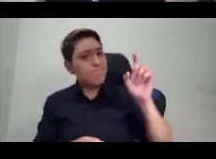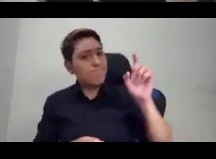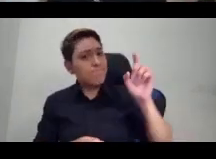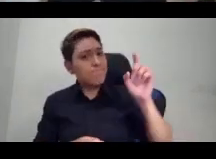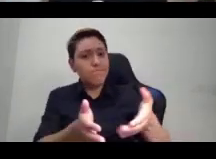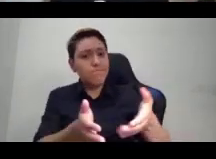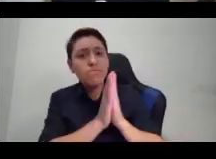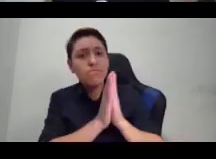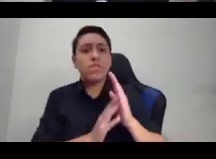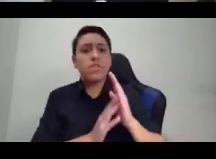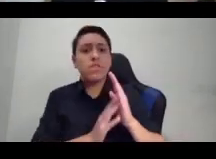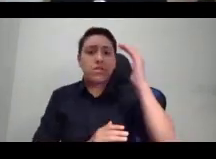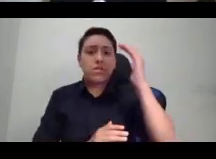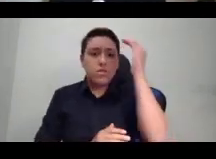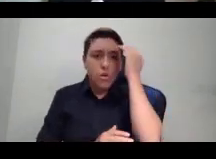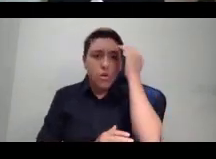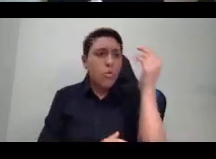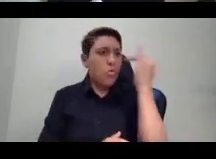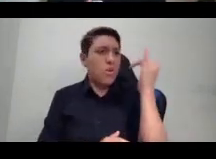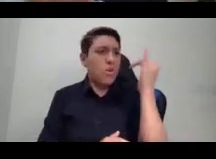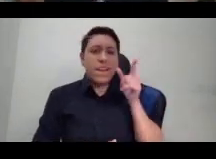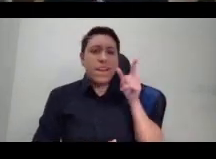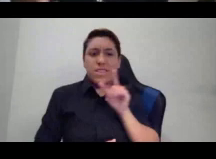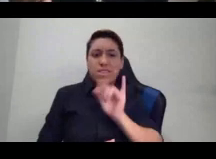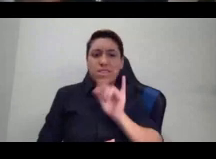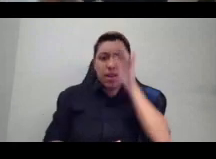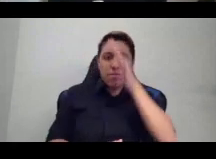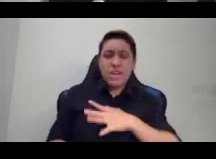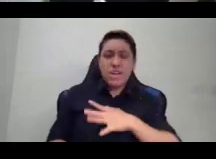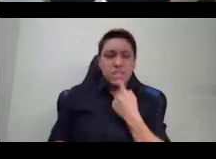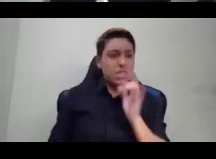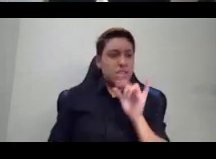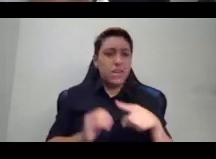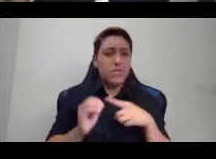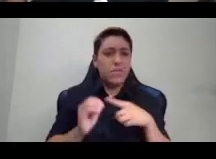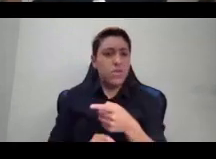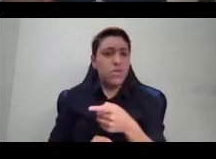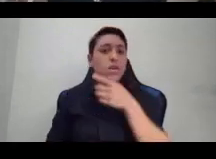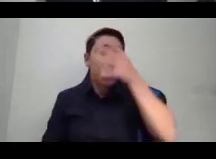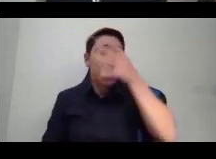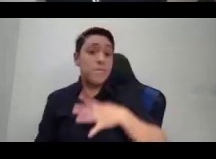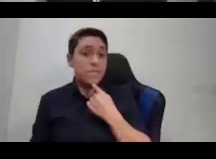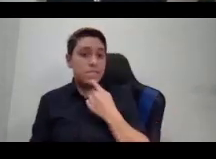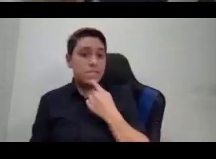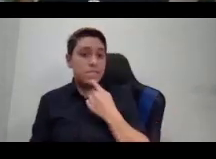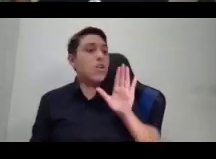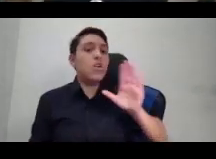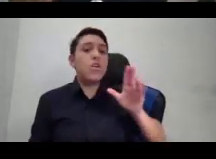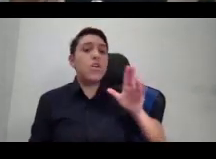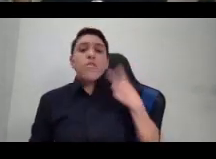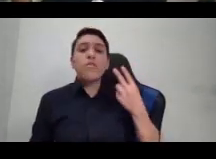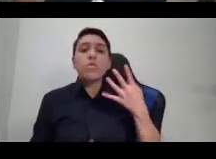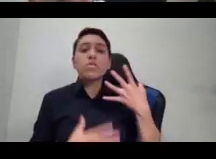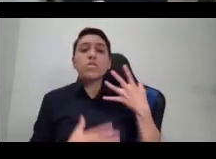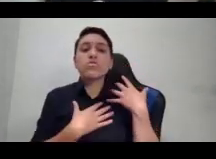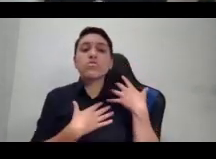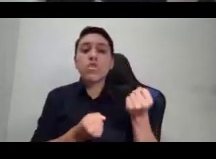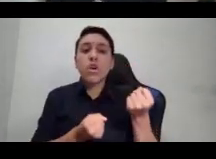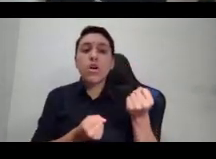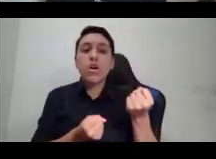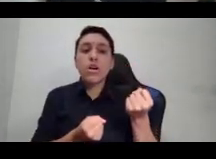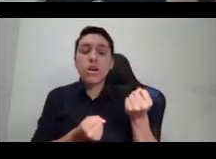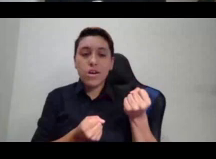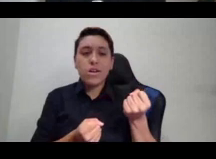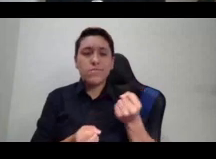man would make this accusation against her, it was, and he said it was because her voice was too strong. Her voice could not possibly